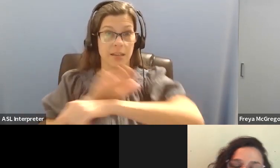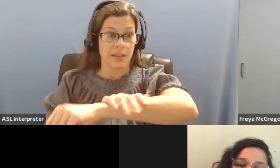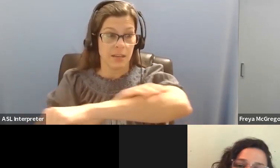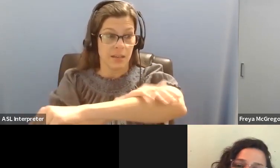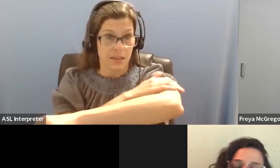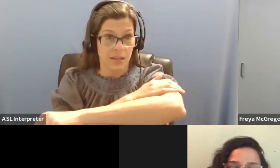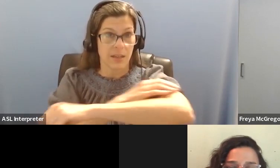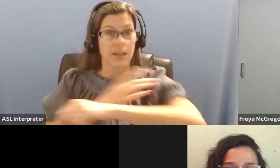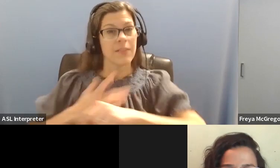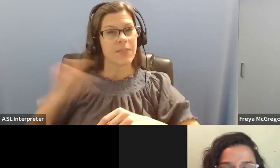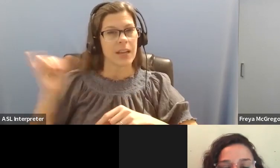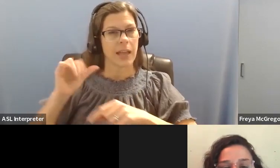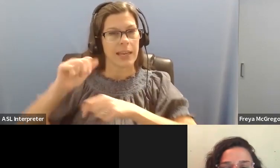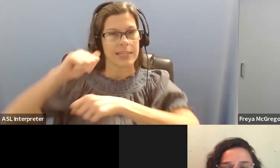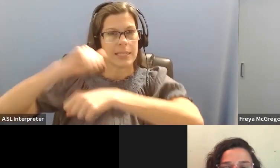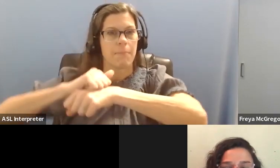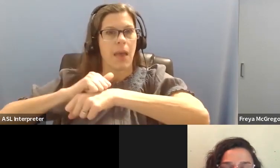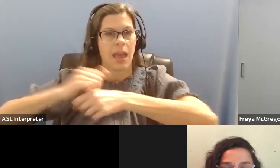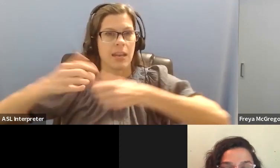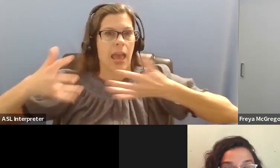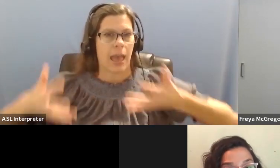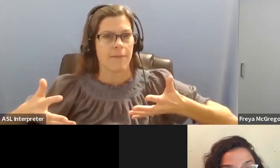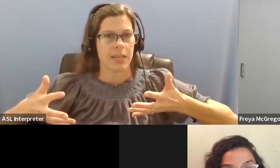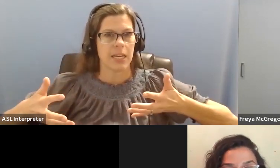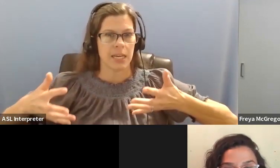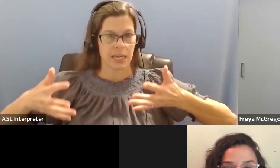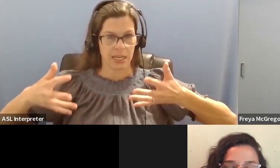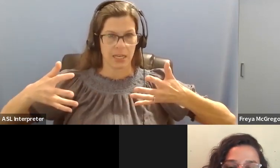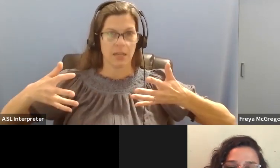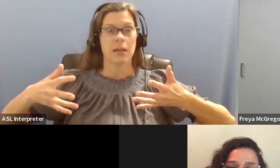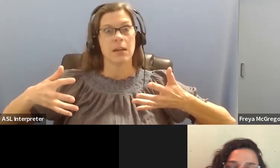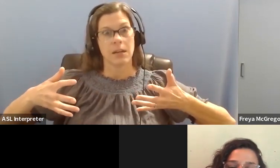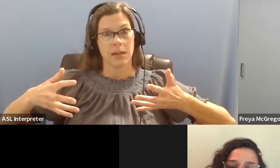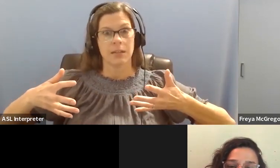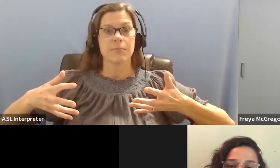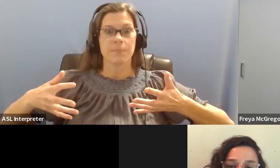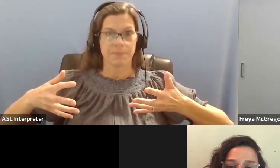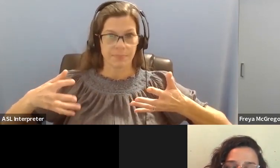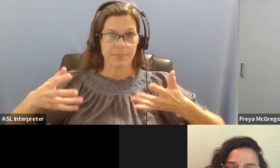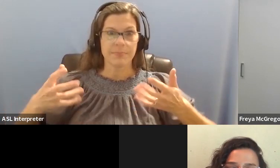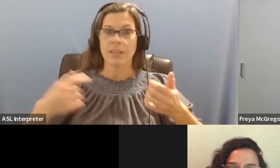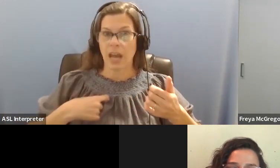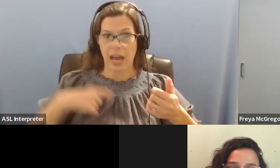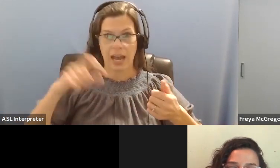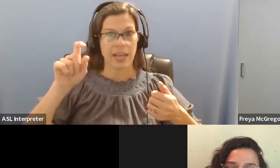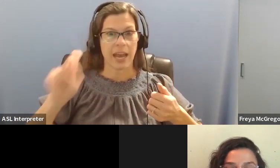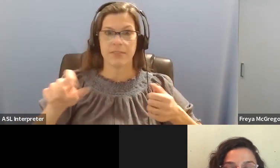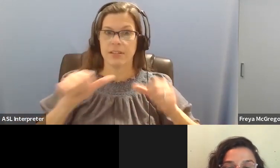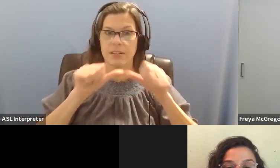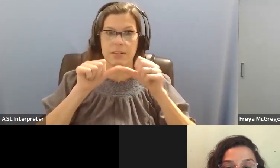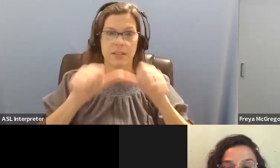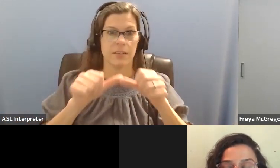slope of terrain now. Is there, is that like a stable surface for me to step on because my